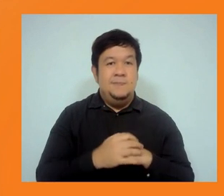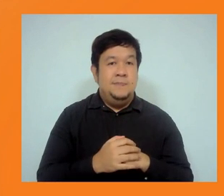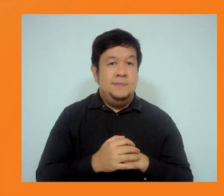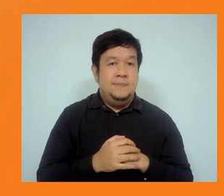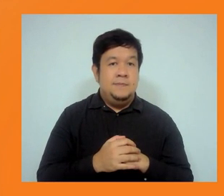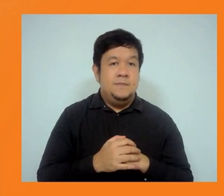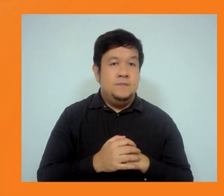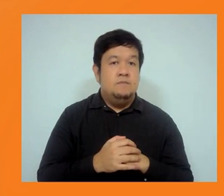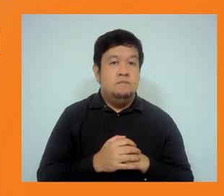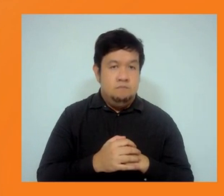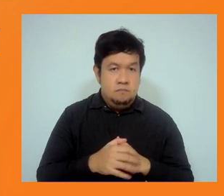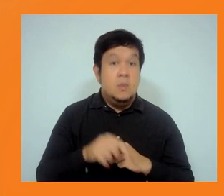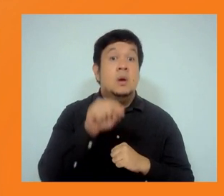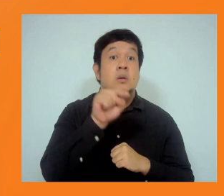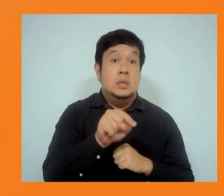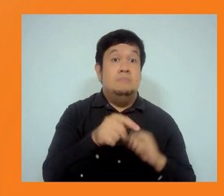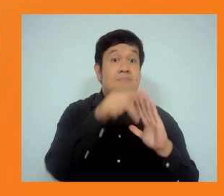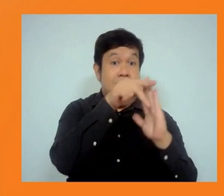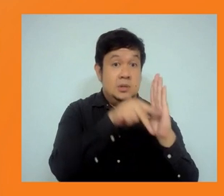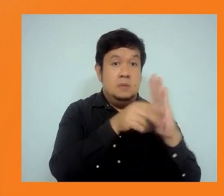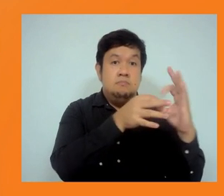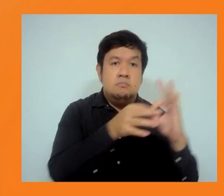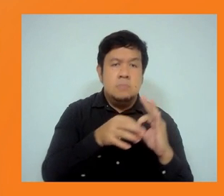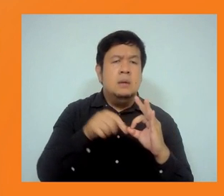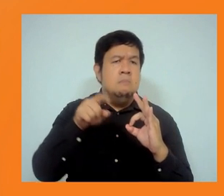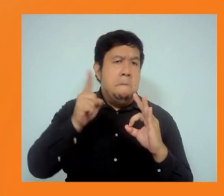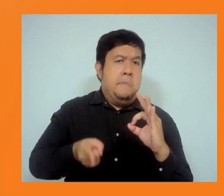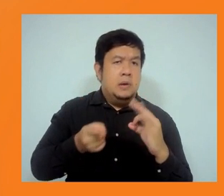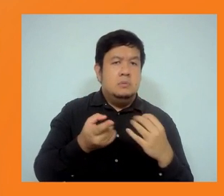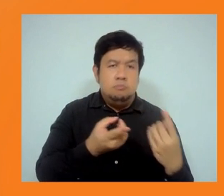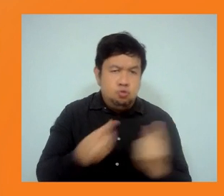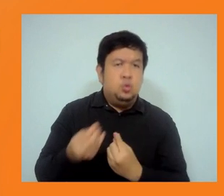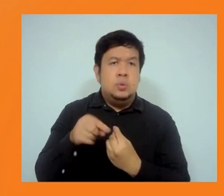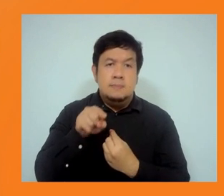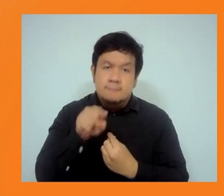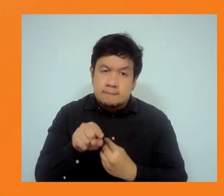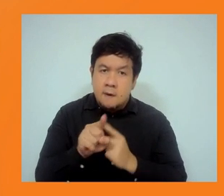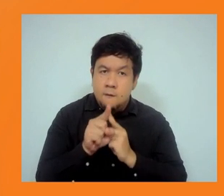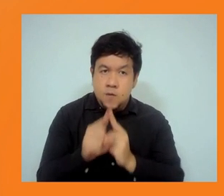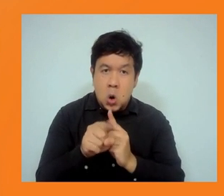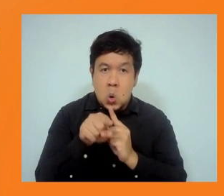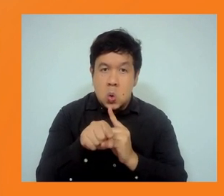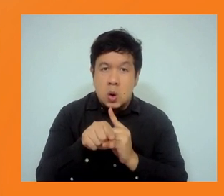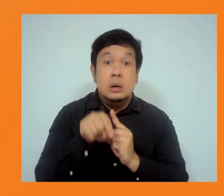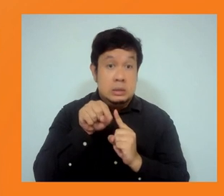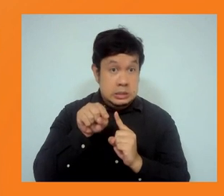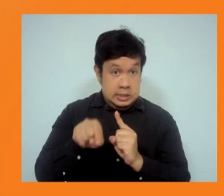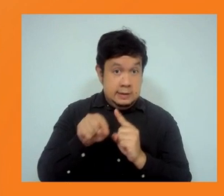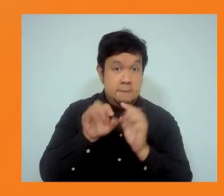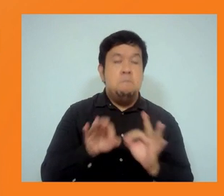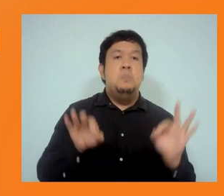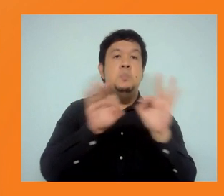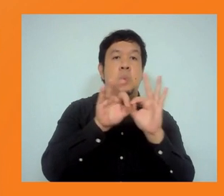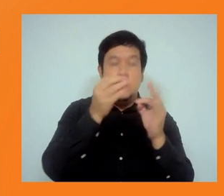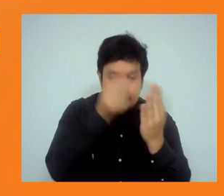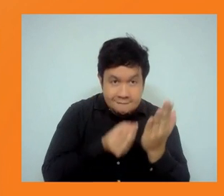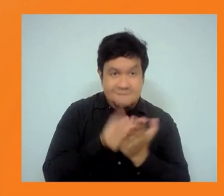the day, this is what's most critical, right? So there's a few additional points I want to highlight here. One is that the